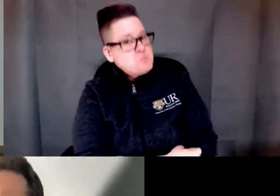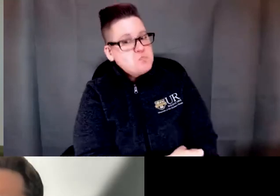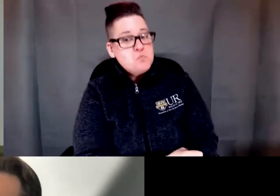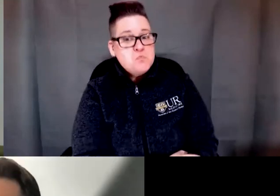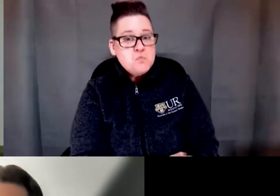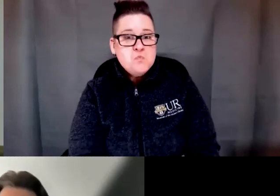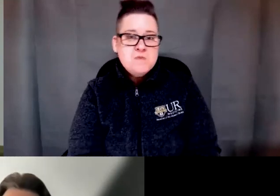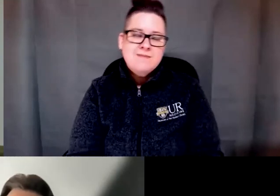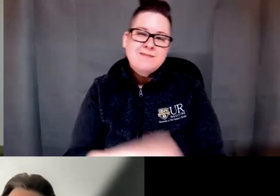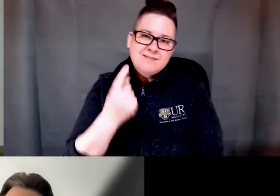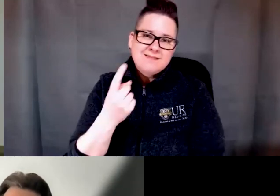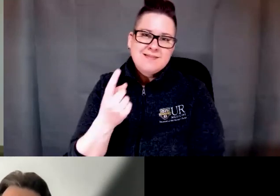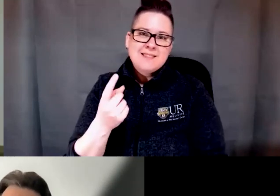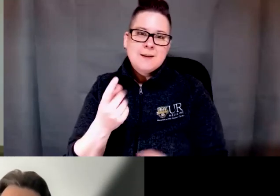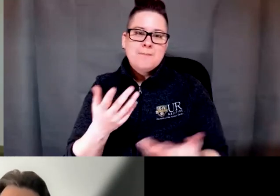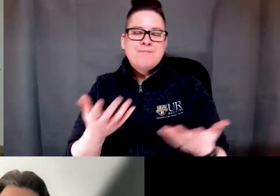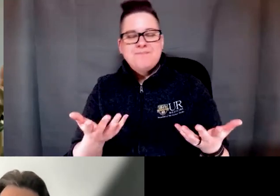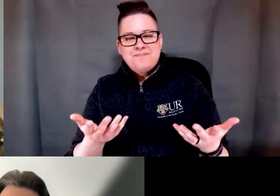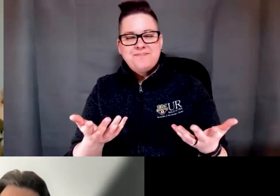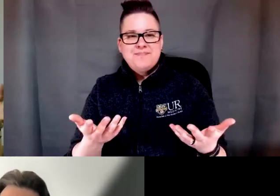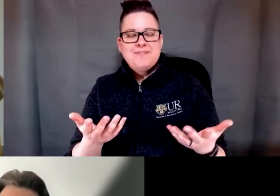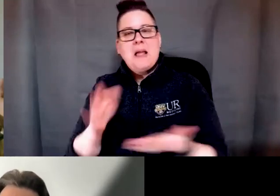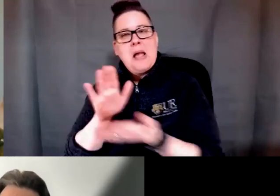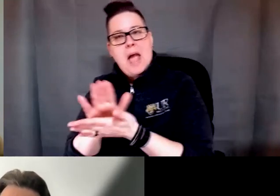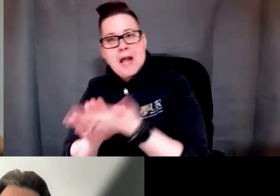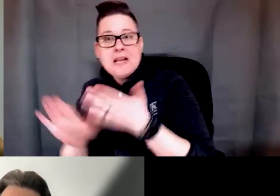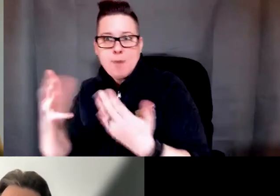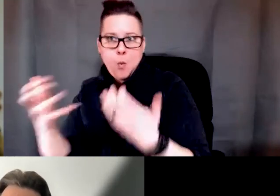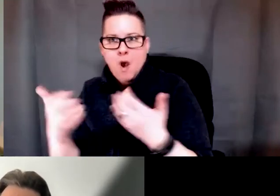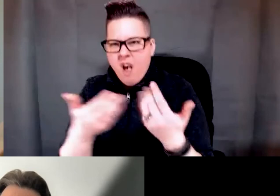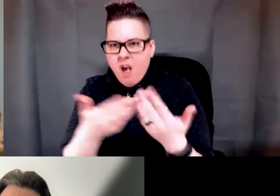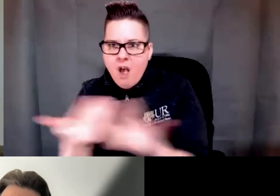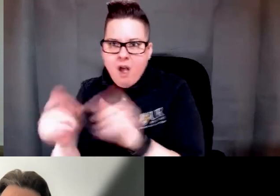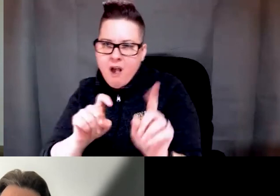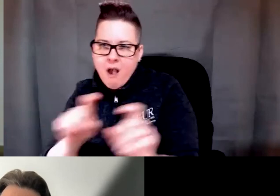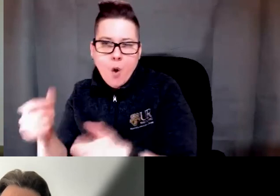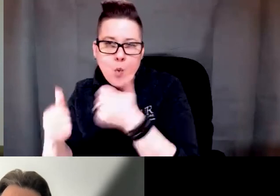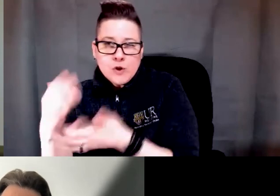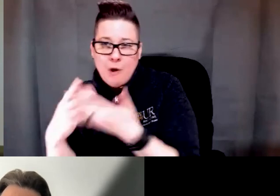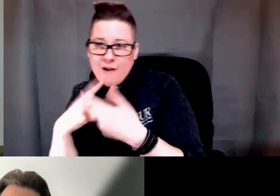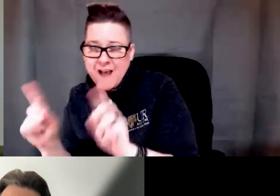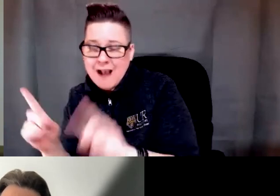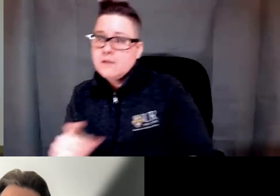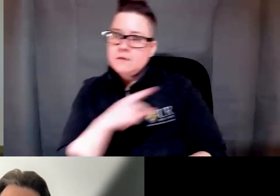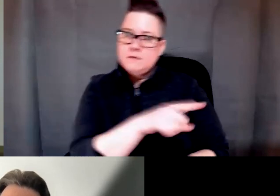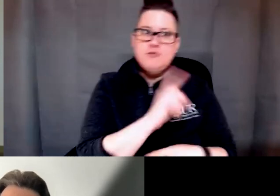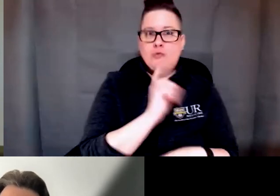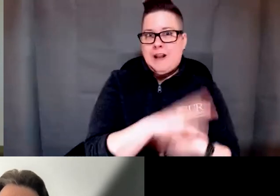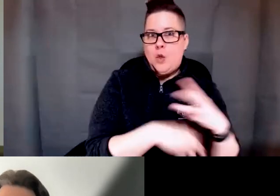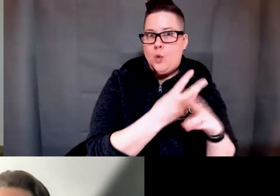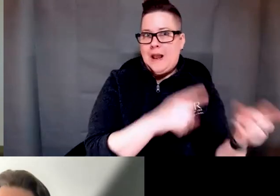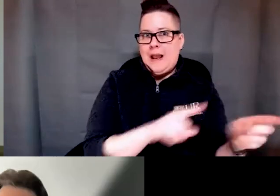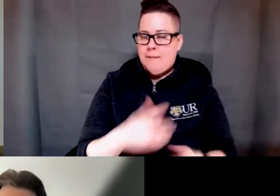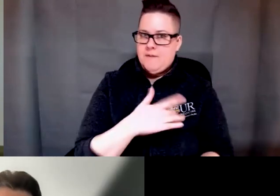so there's a sort of disconnect between academia in terms of the science and then what's actually happening in the ground